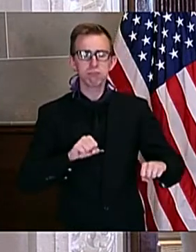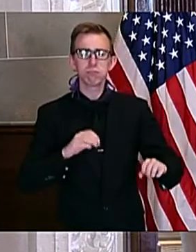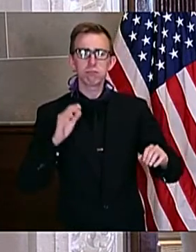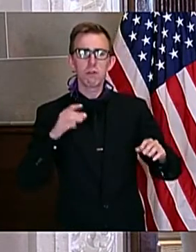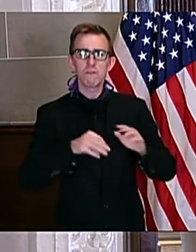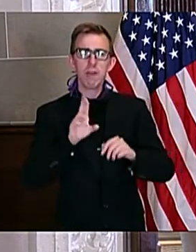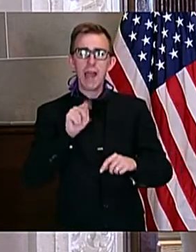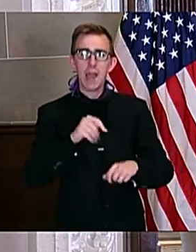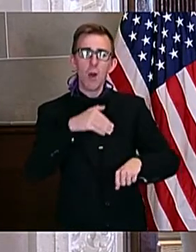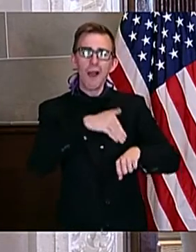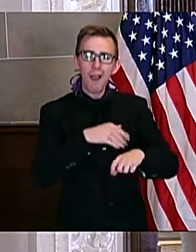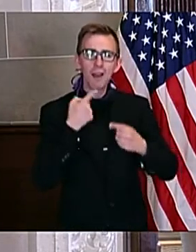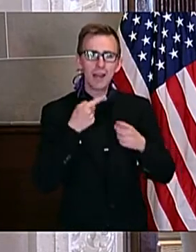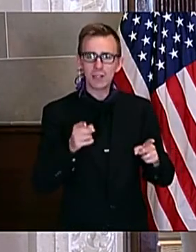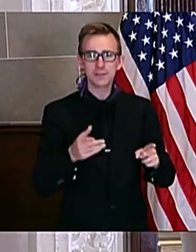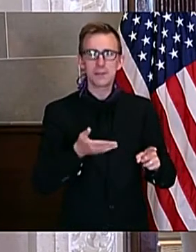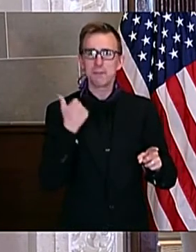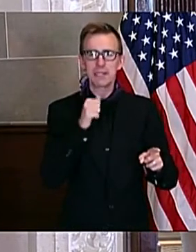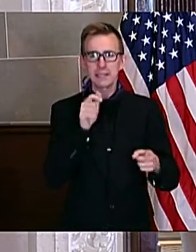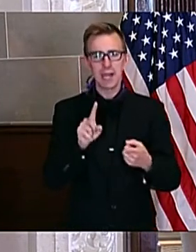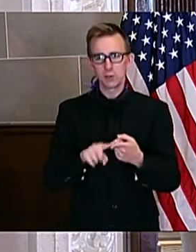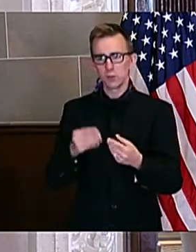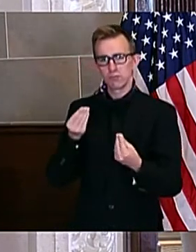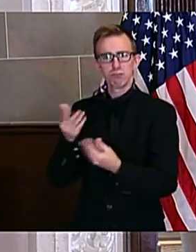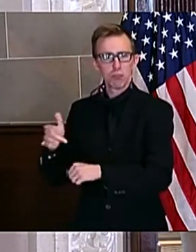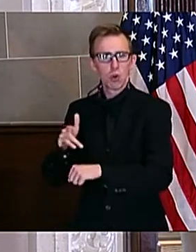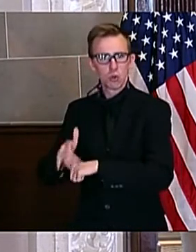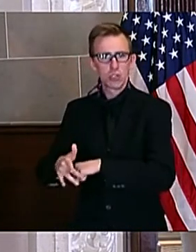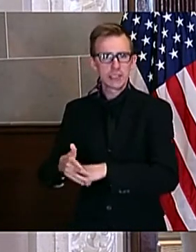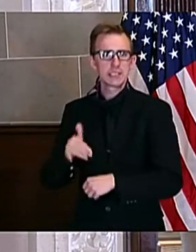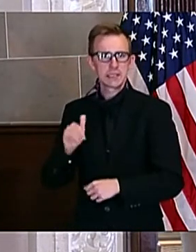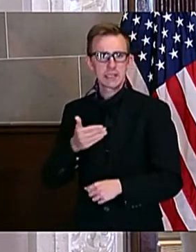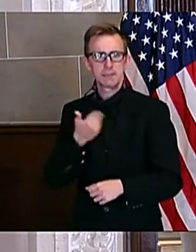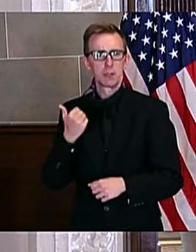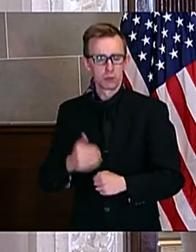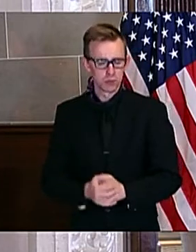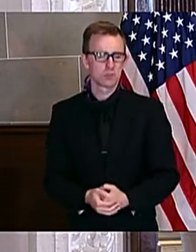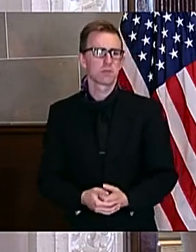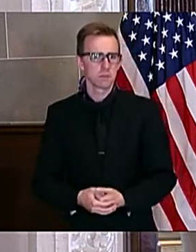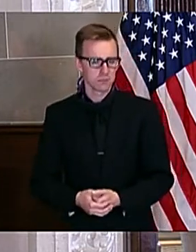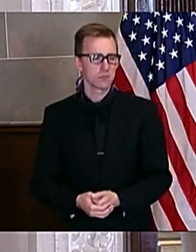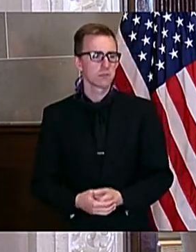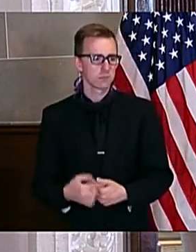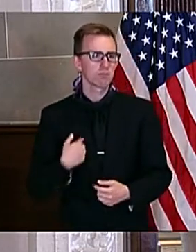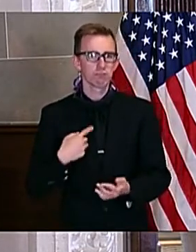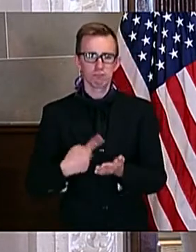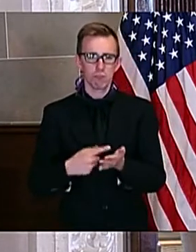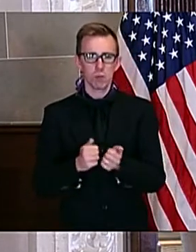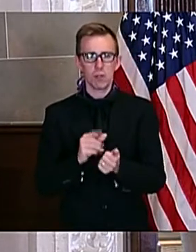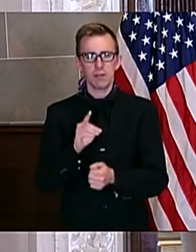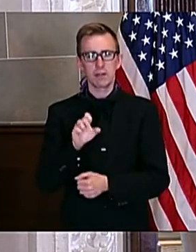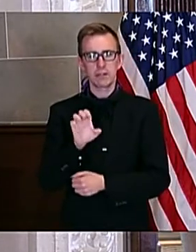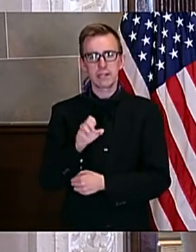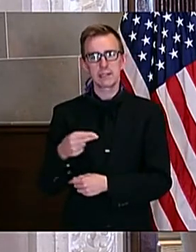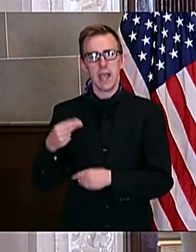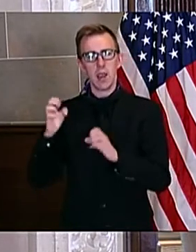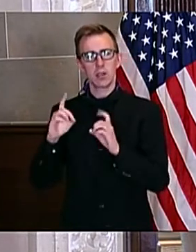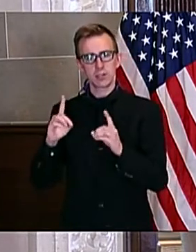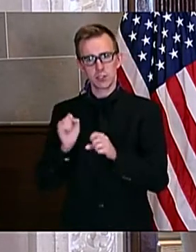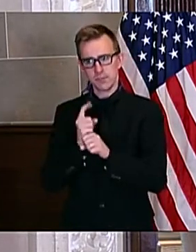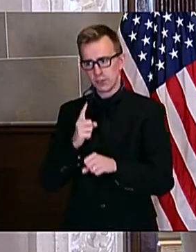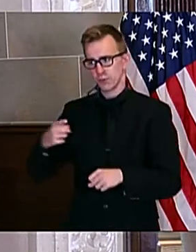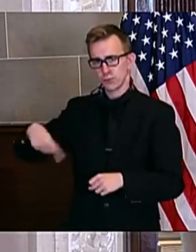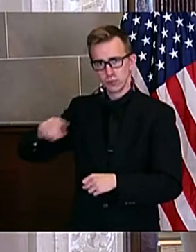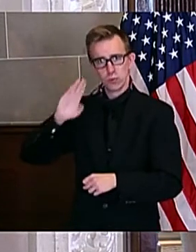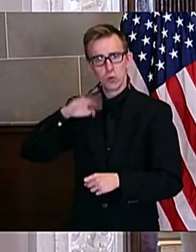You know, the reality of it is we've got to prepare for those things. That's why we want to be very up front with DESE and higher education and make sure they were aware that this was